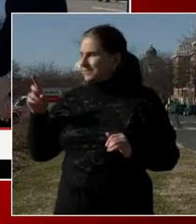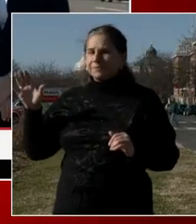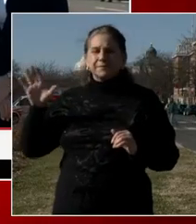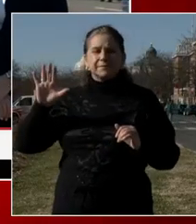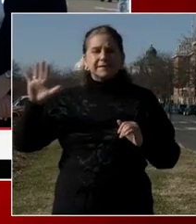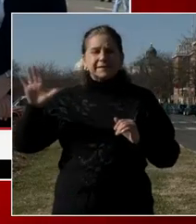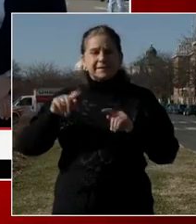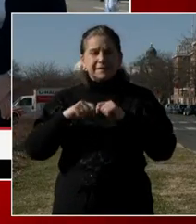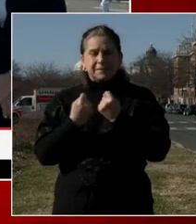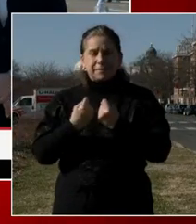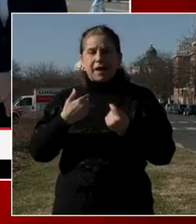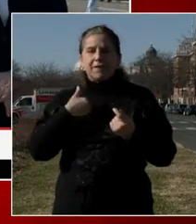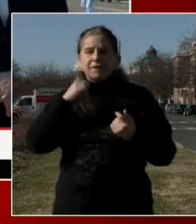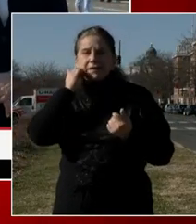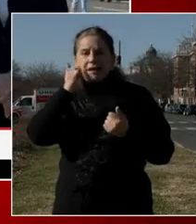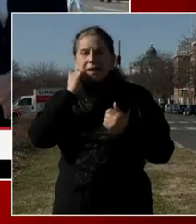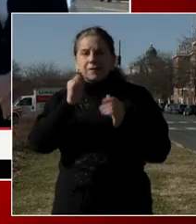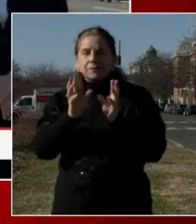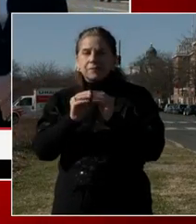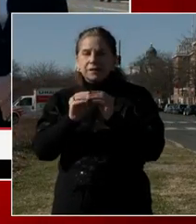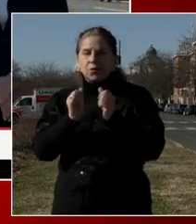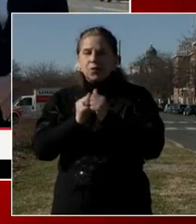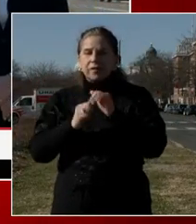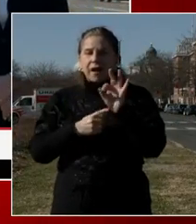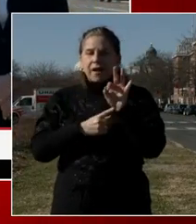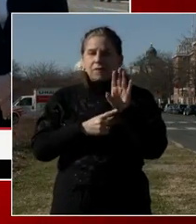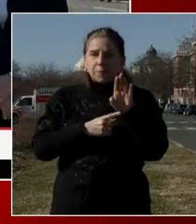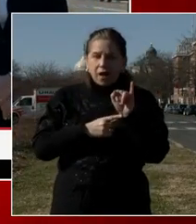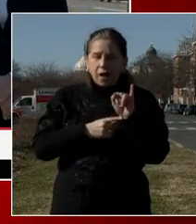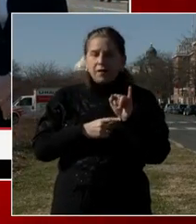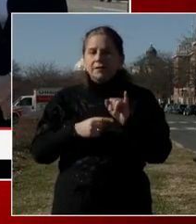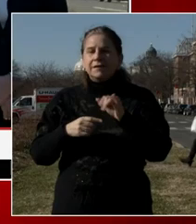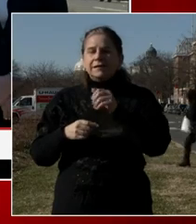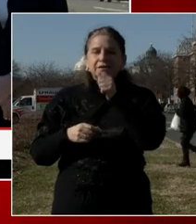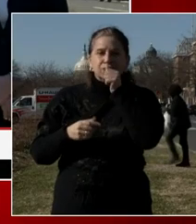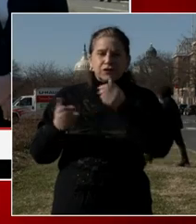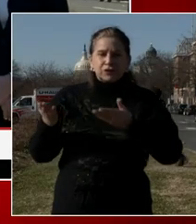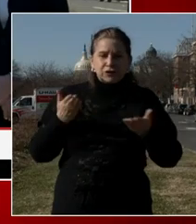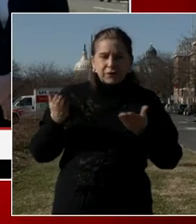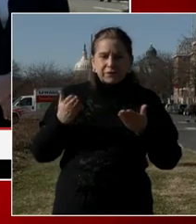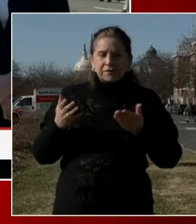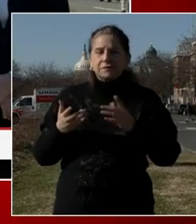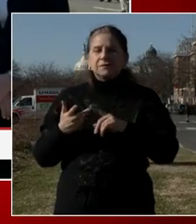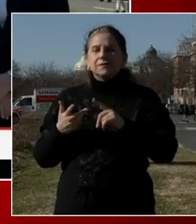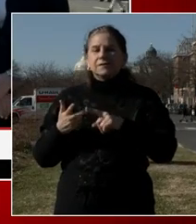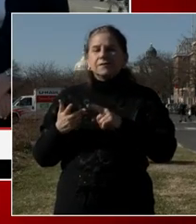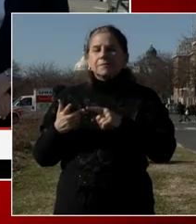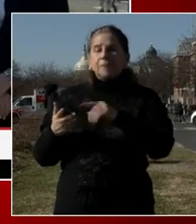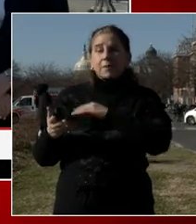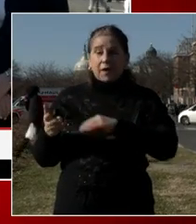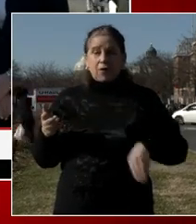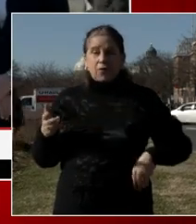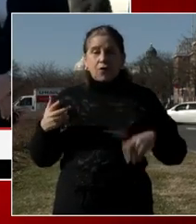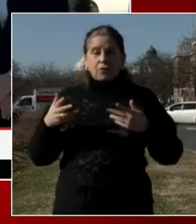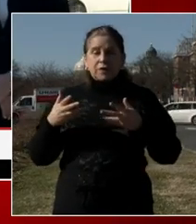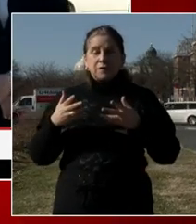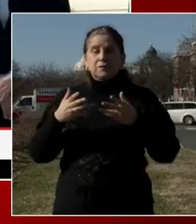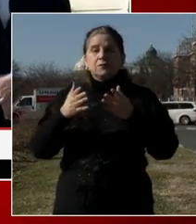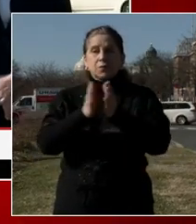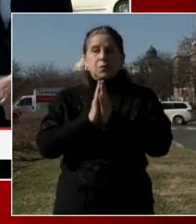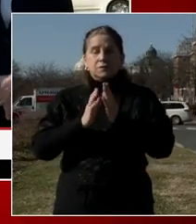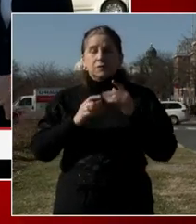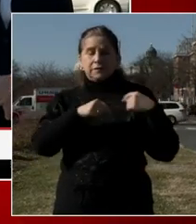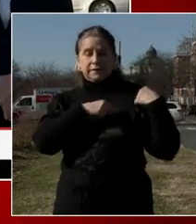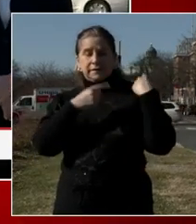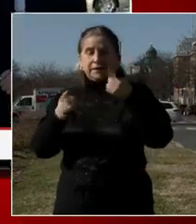briefings with the FBI and the Secret Service. It was, uh, something that Mayor Bowser requested after the sixth. Um, and at this time we